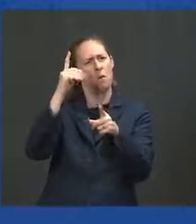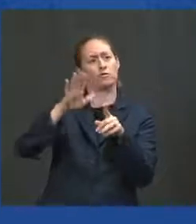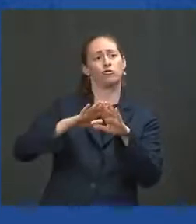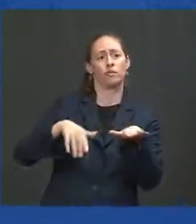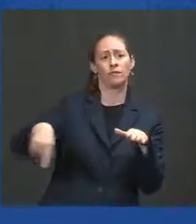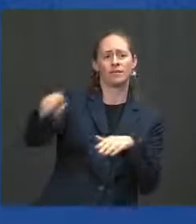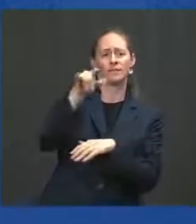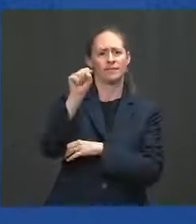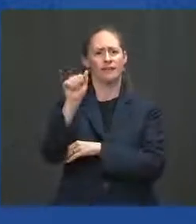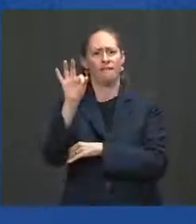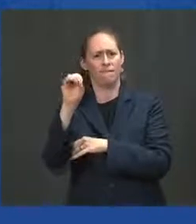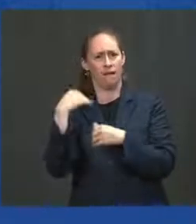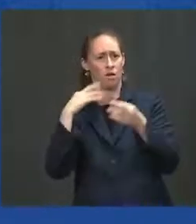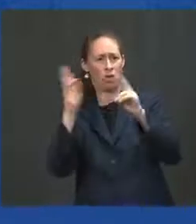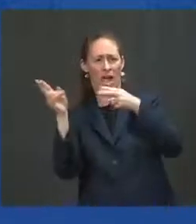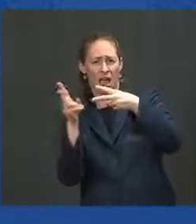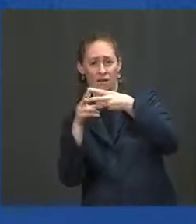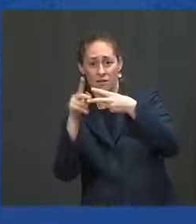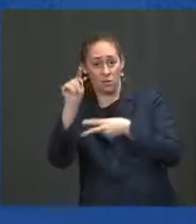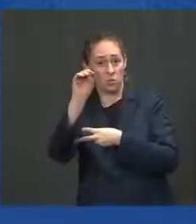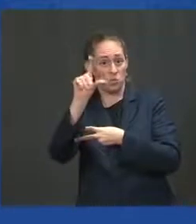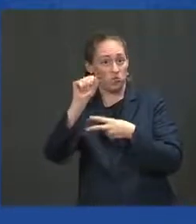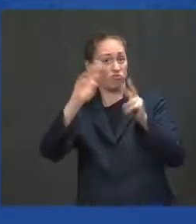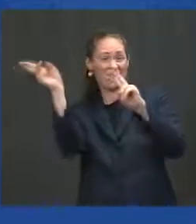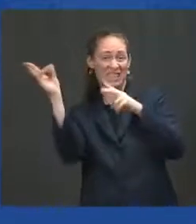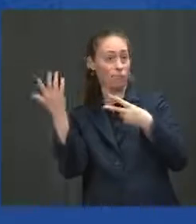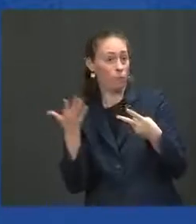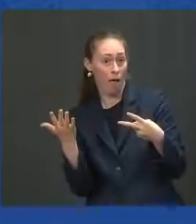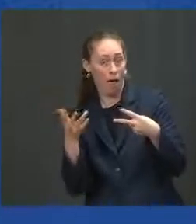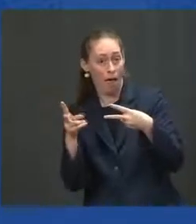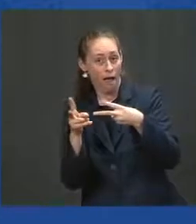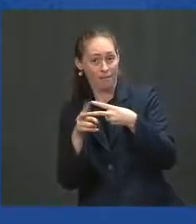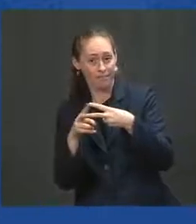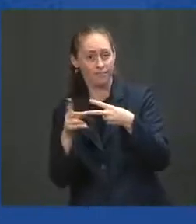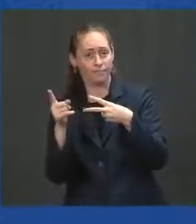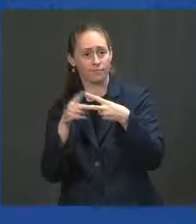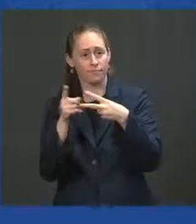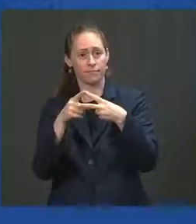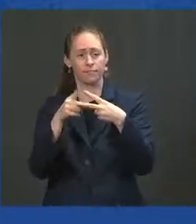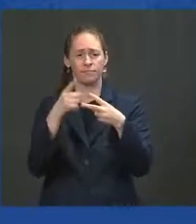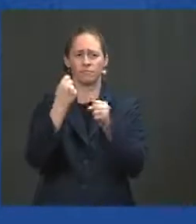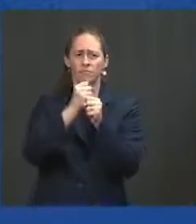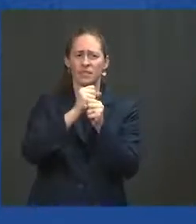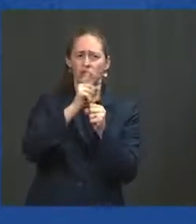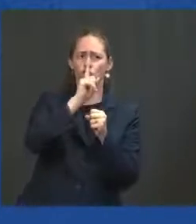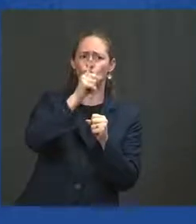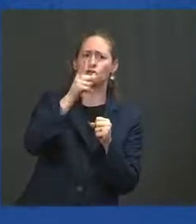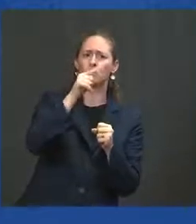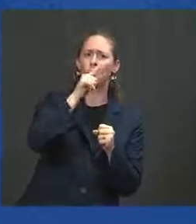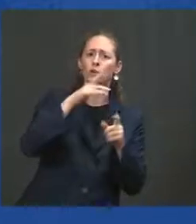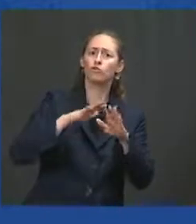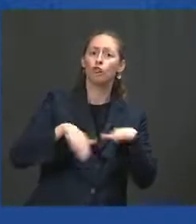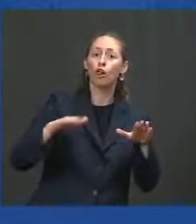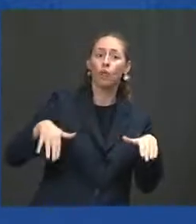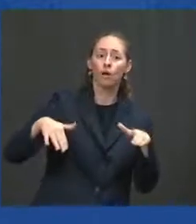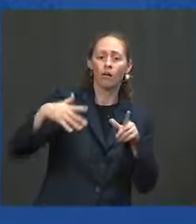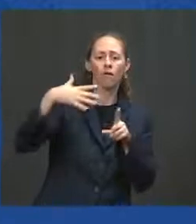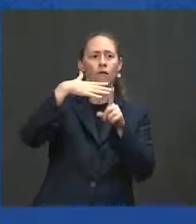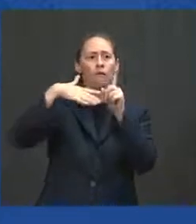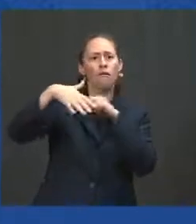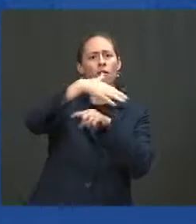all, are available to you. One, make sure that everyone around your child who can be vaccinated